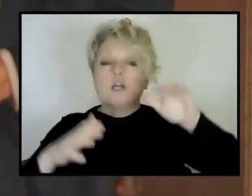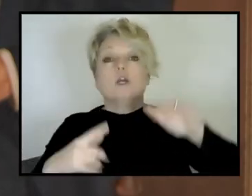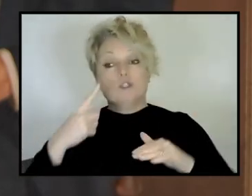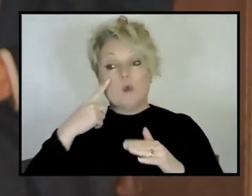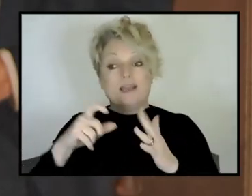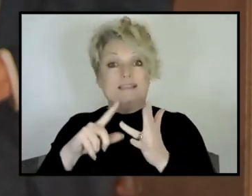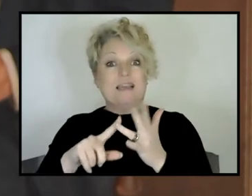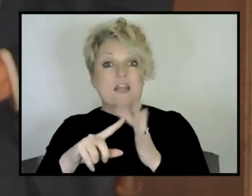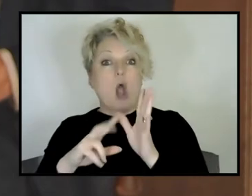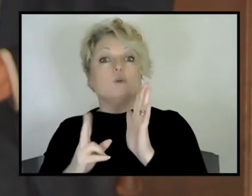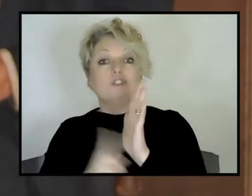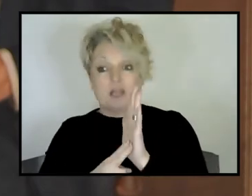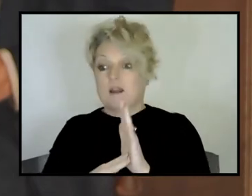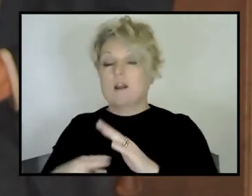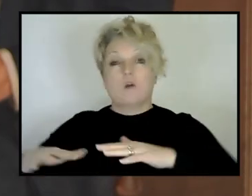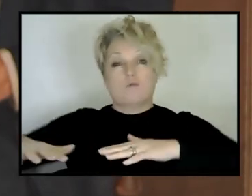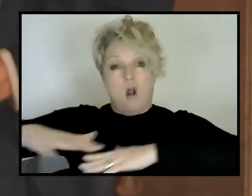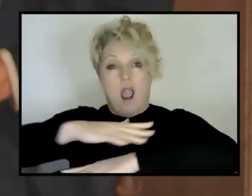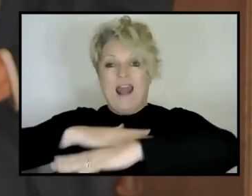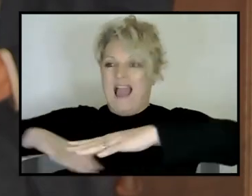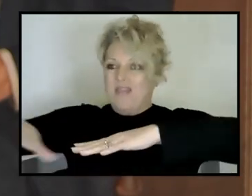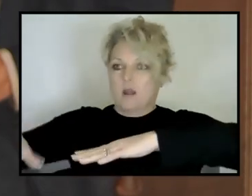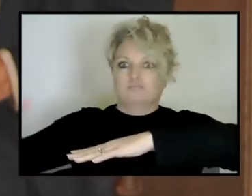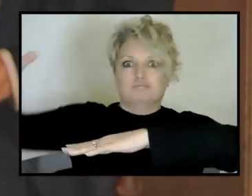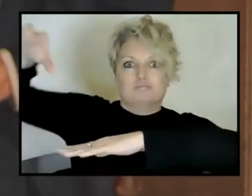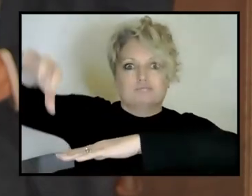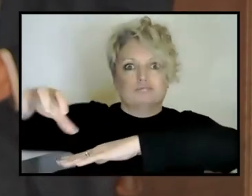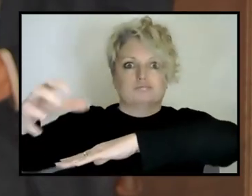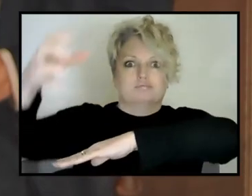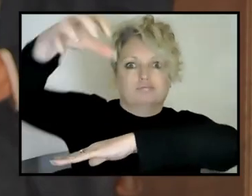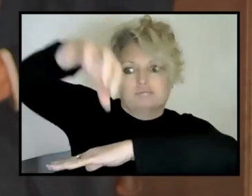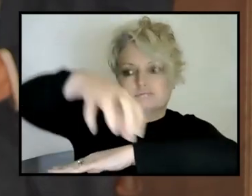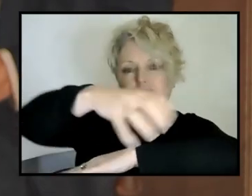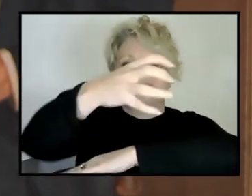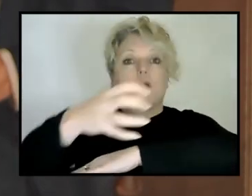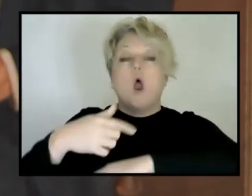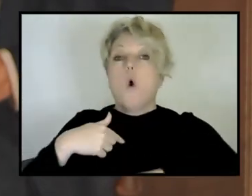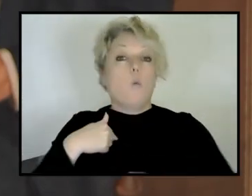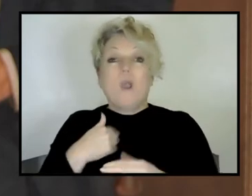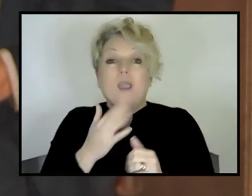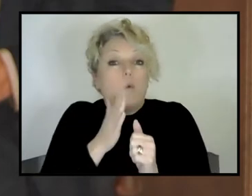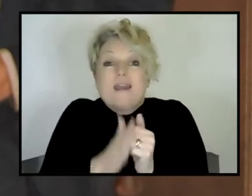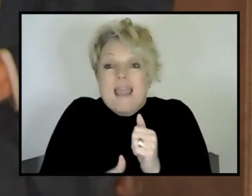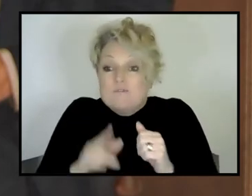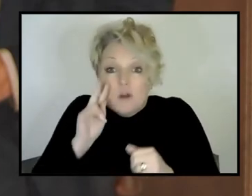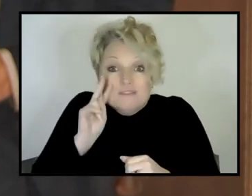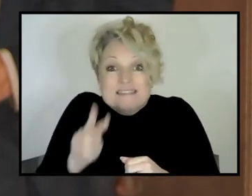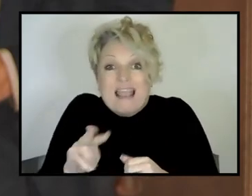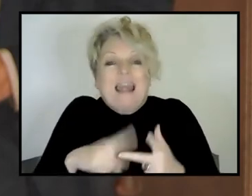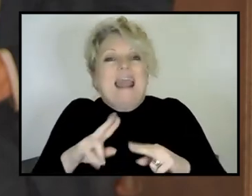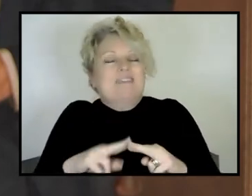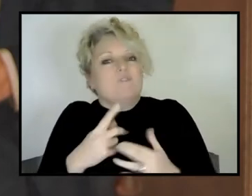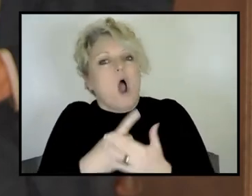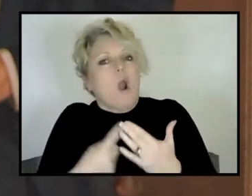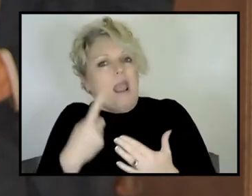were super critical. And we would never have got to play tectonic theory, um, by just looking at the continental record. And that,